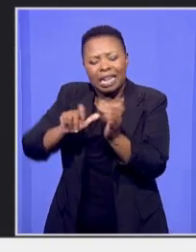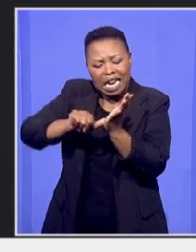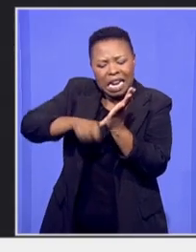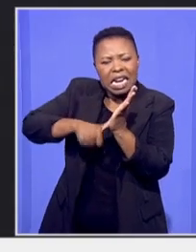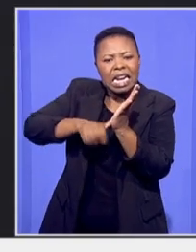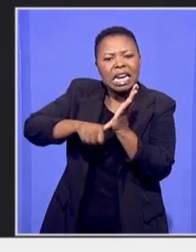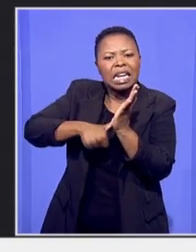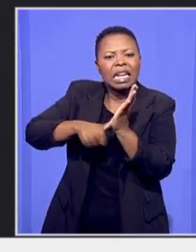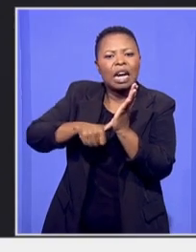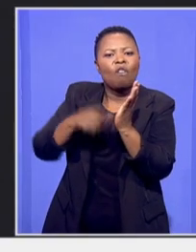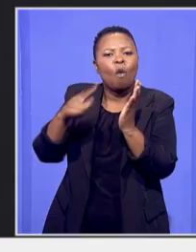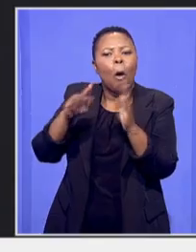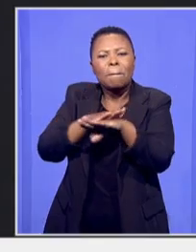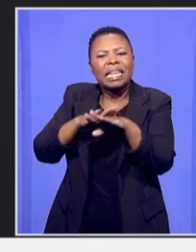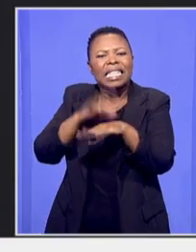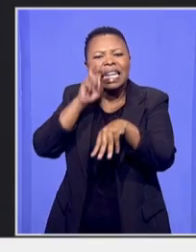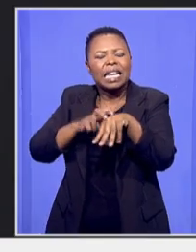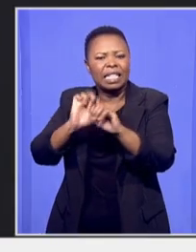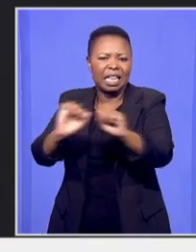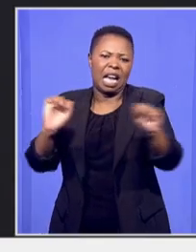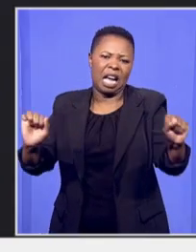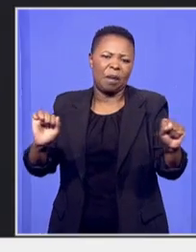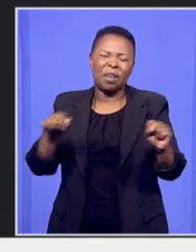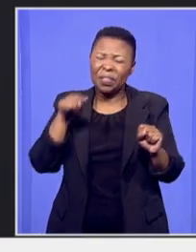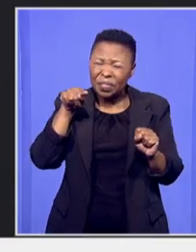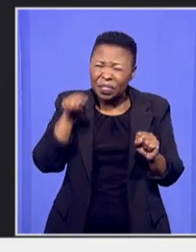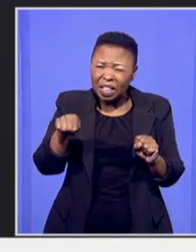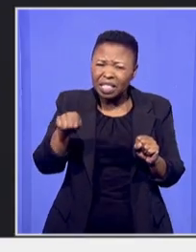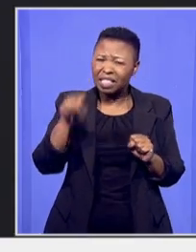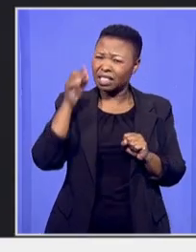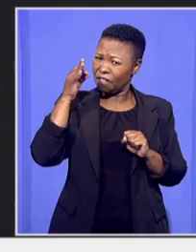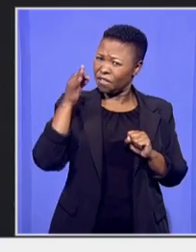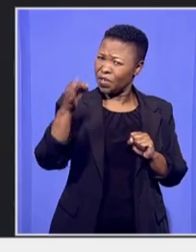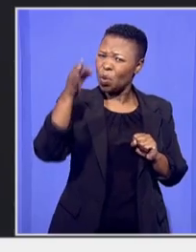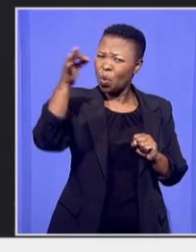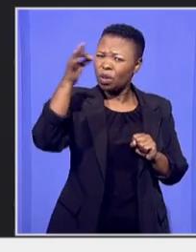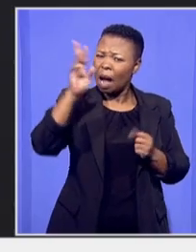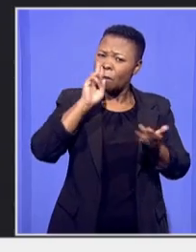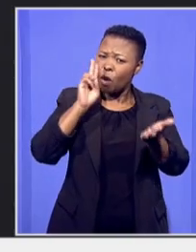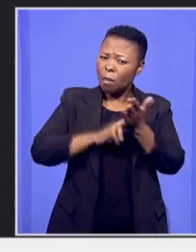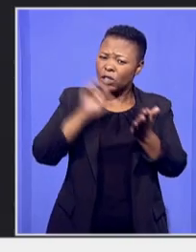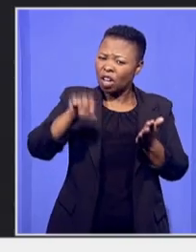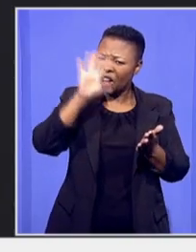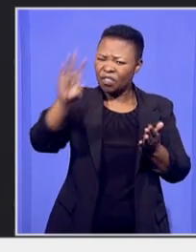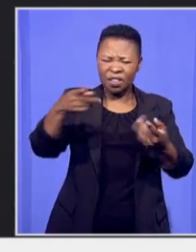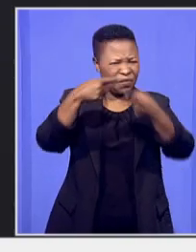their basic needs this is not the future that was promised to South Africans